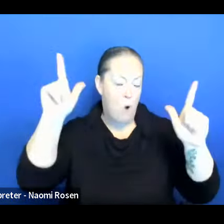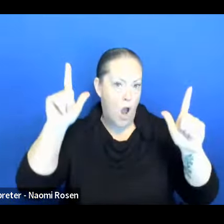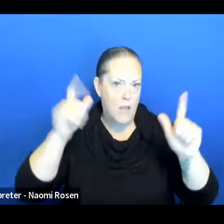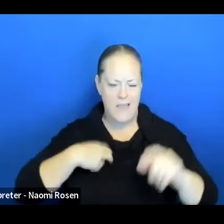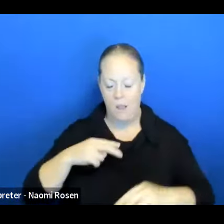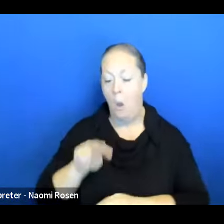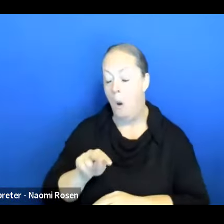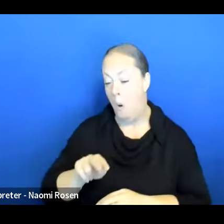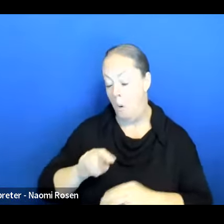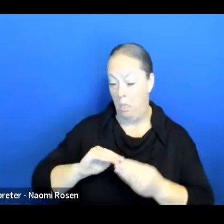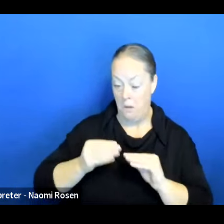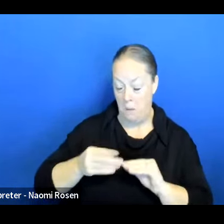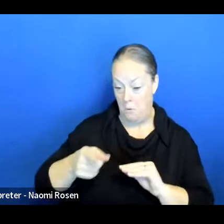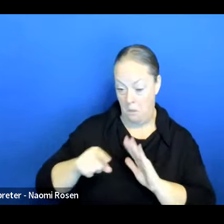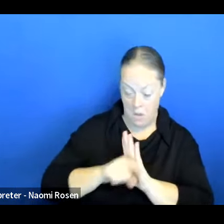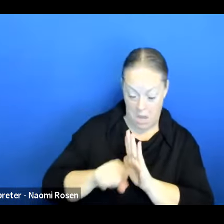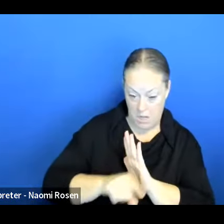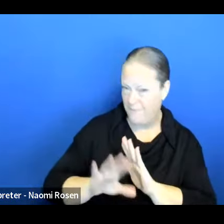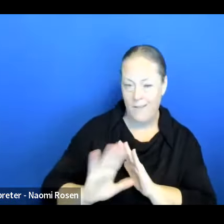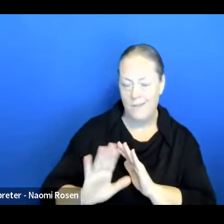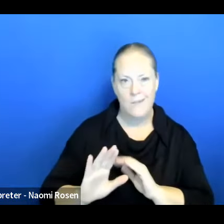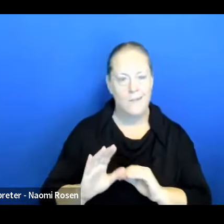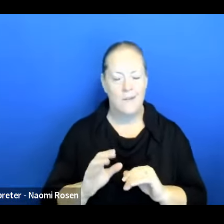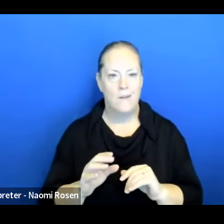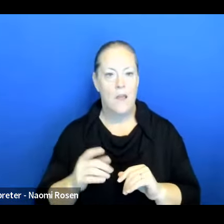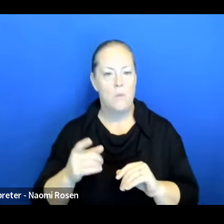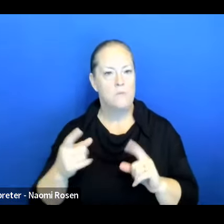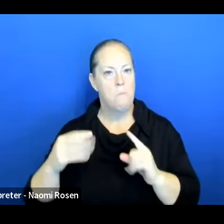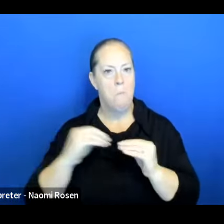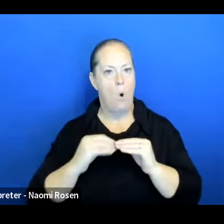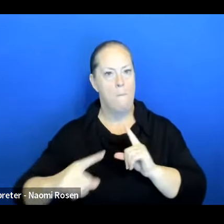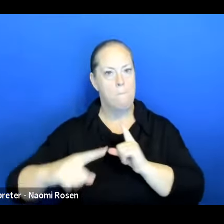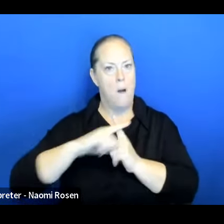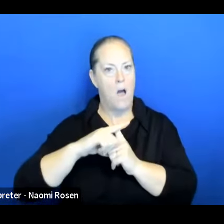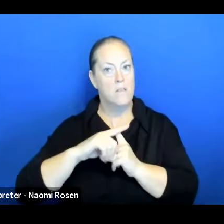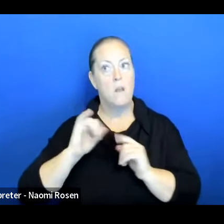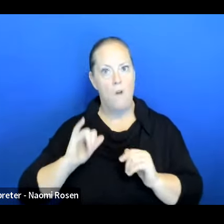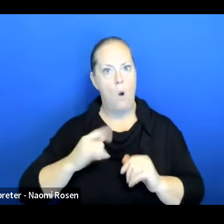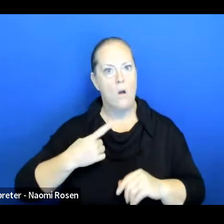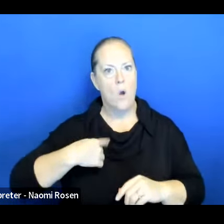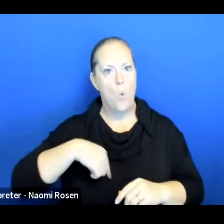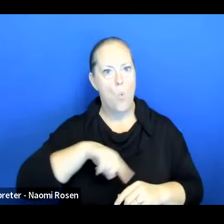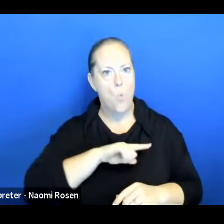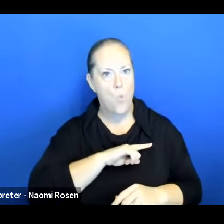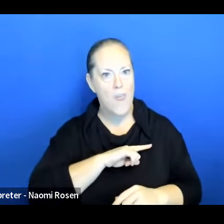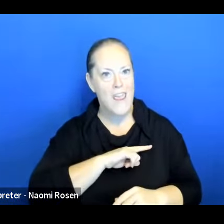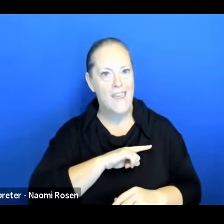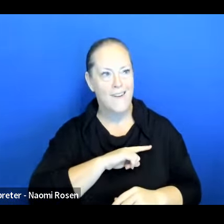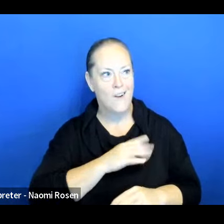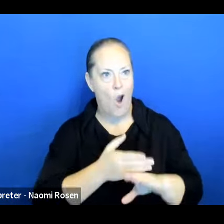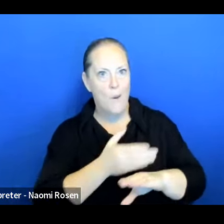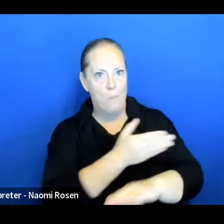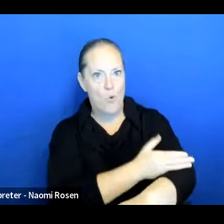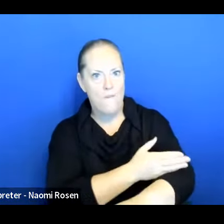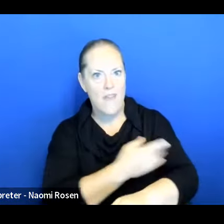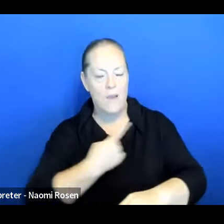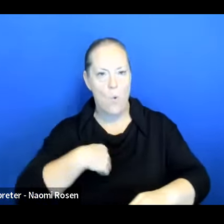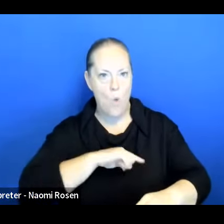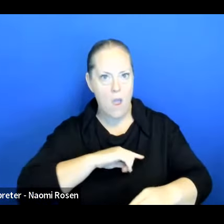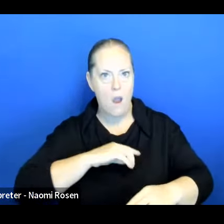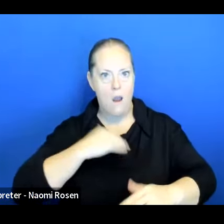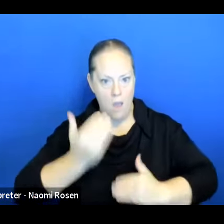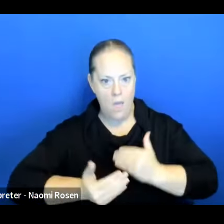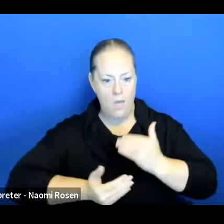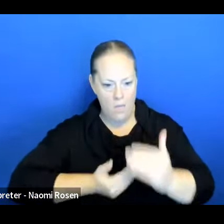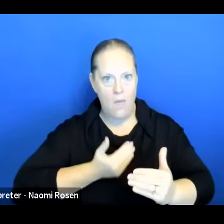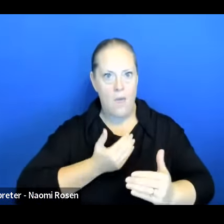wow. Like as a negative thing, it was more as a positive that things are moving forward for the beneficial of everyone and